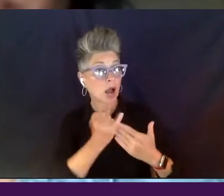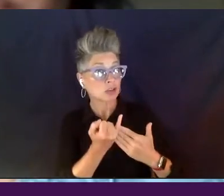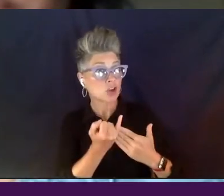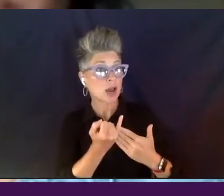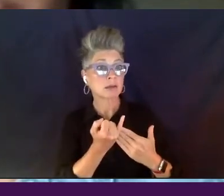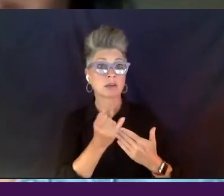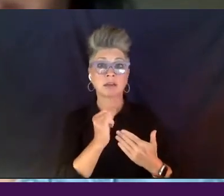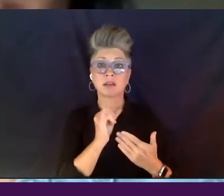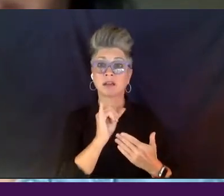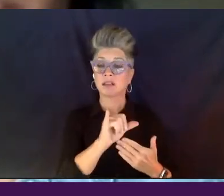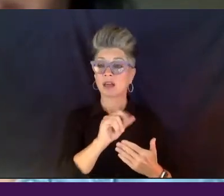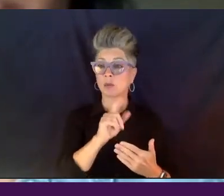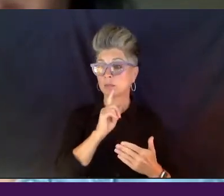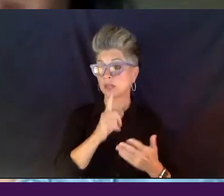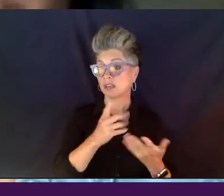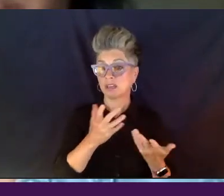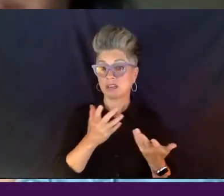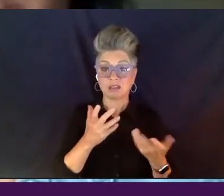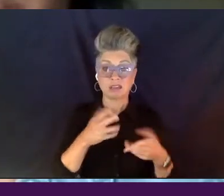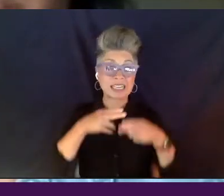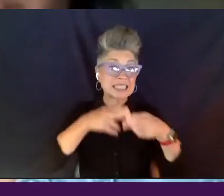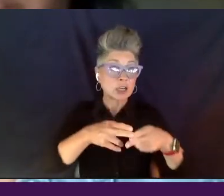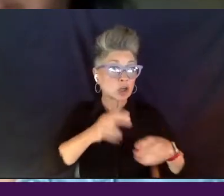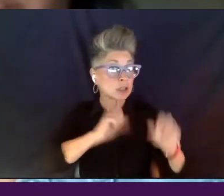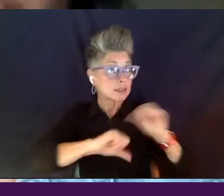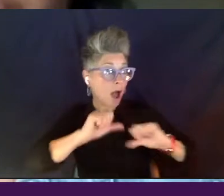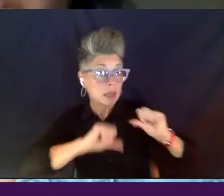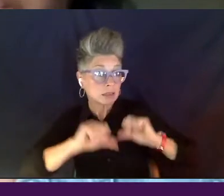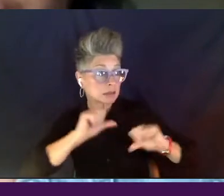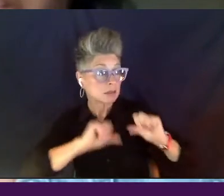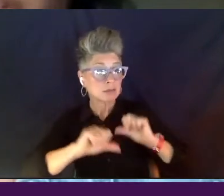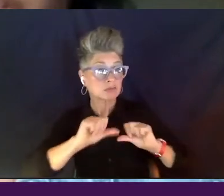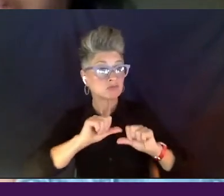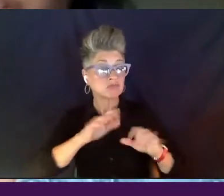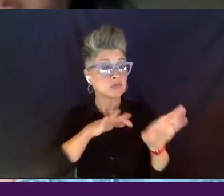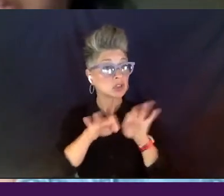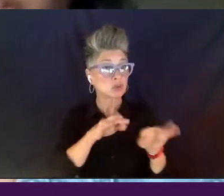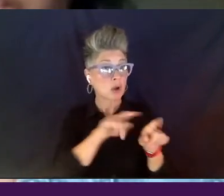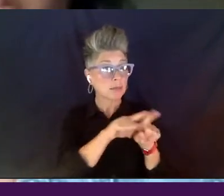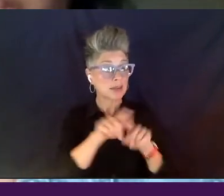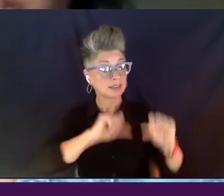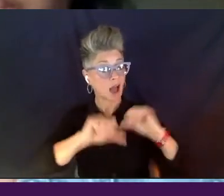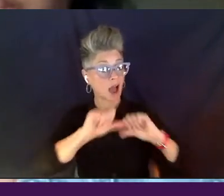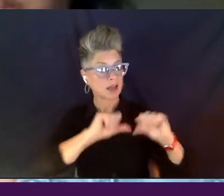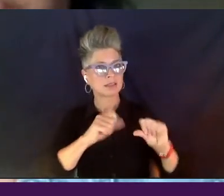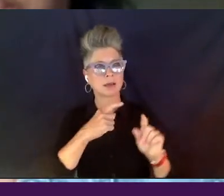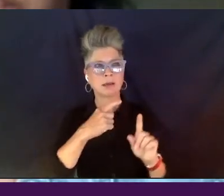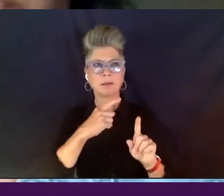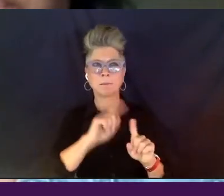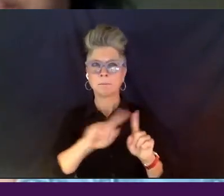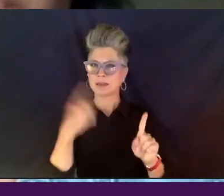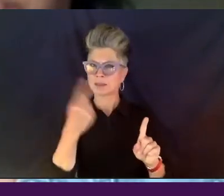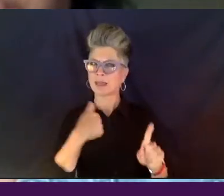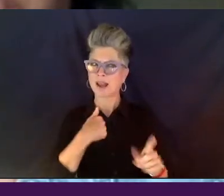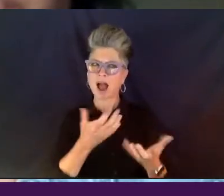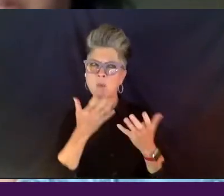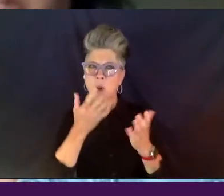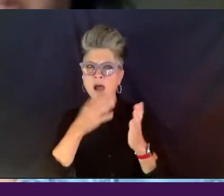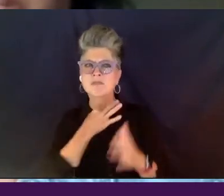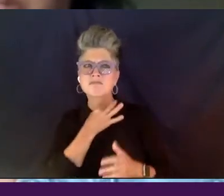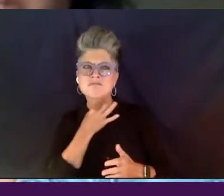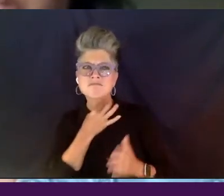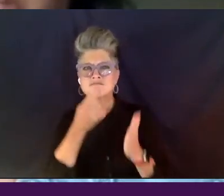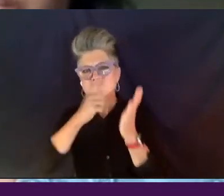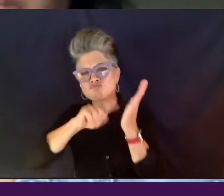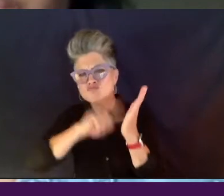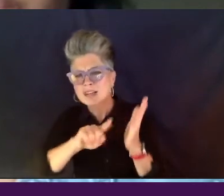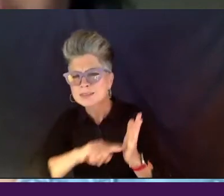would be considered a, a science film, but something that I wanted to explore, you know, as a story and as a, as a topic. And